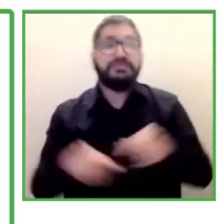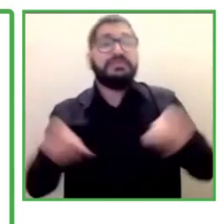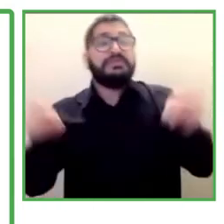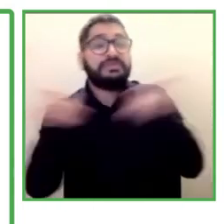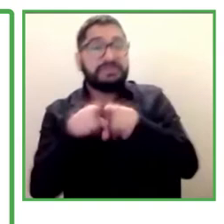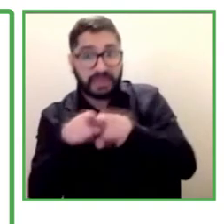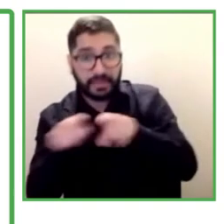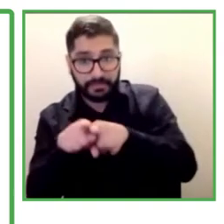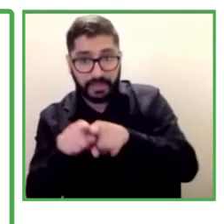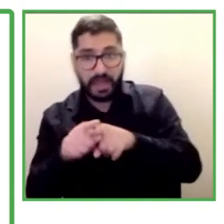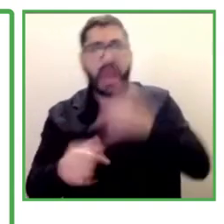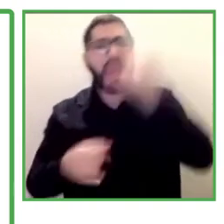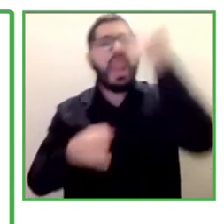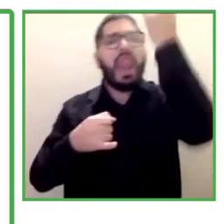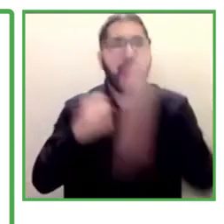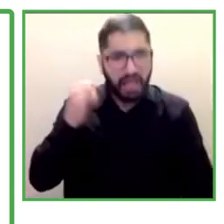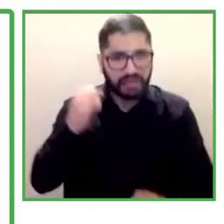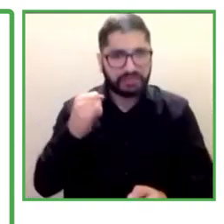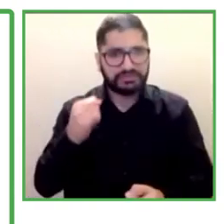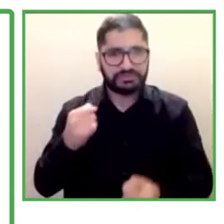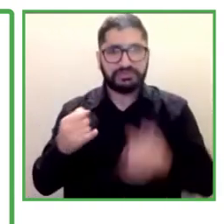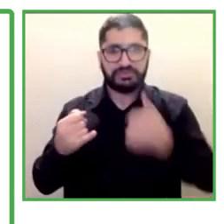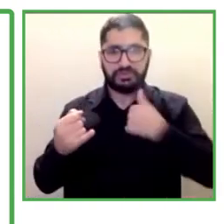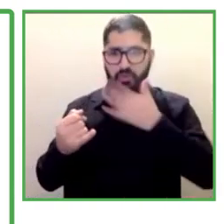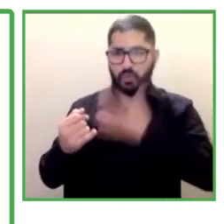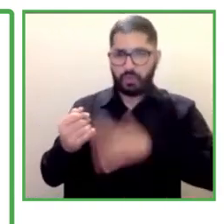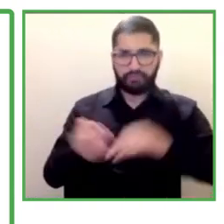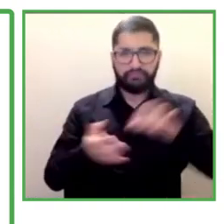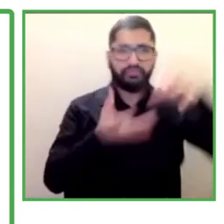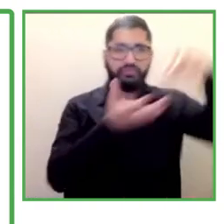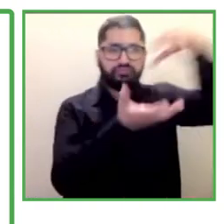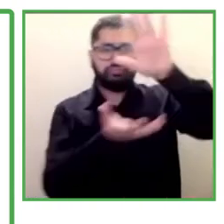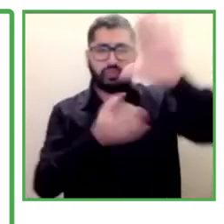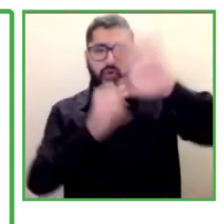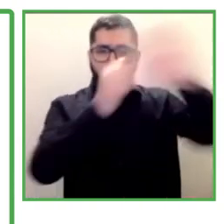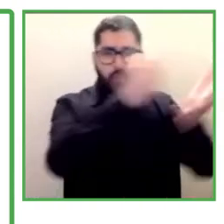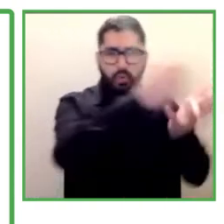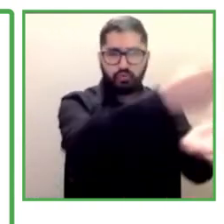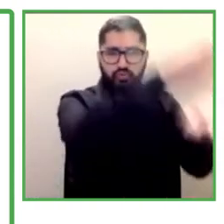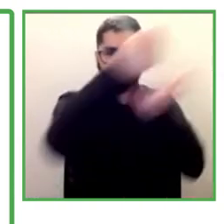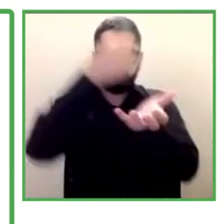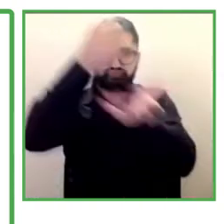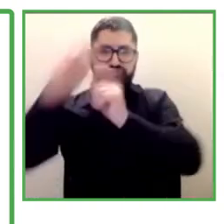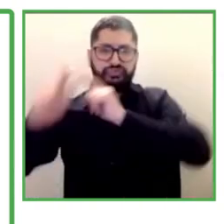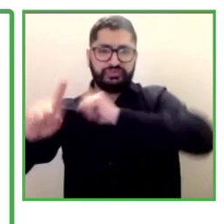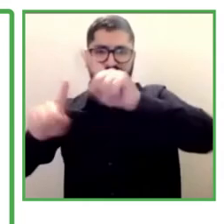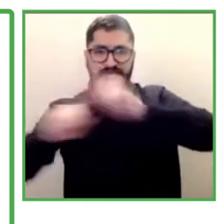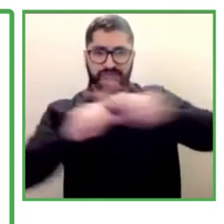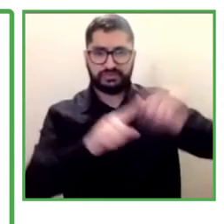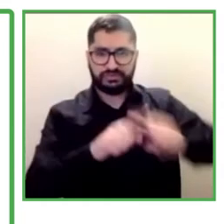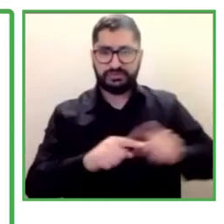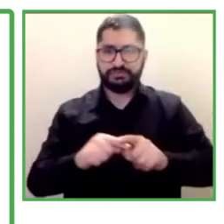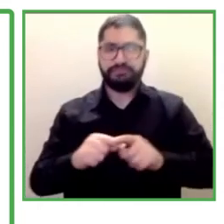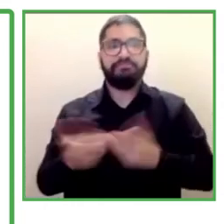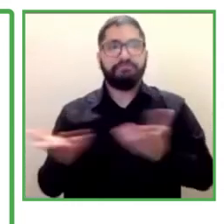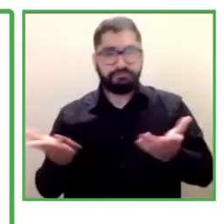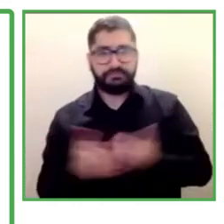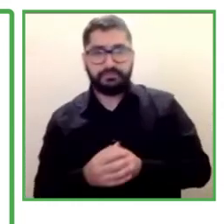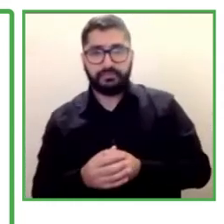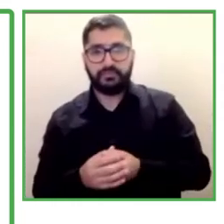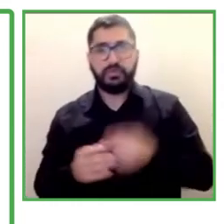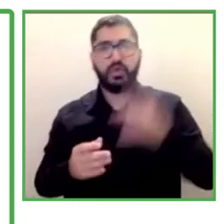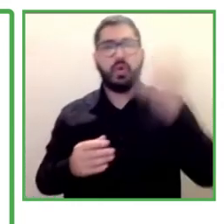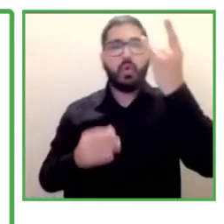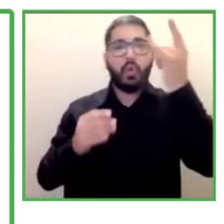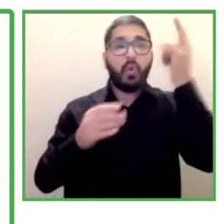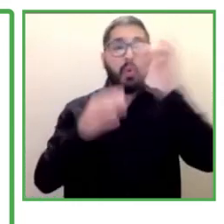We also have received funding from private entities and from the European